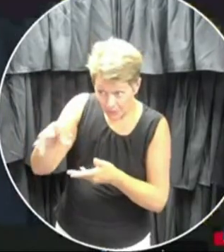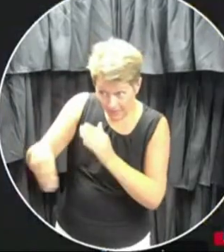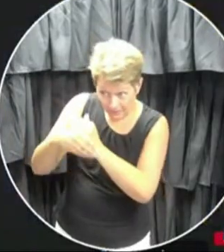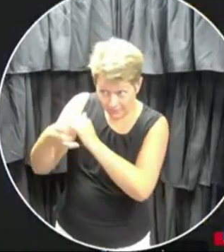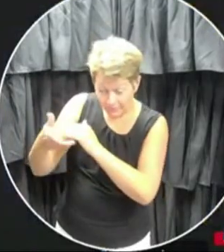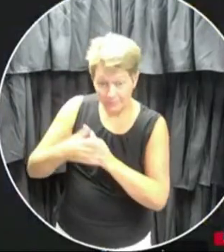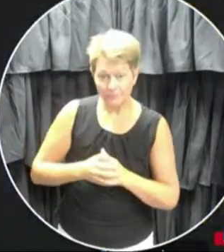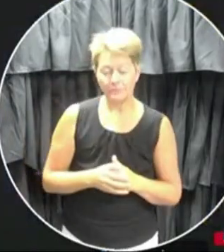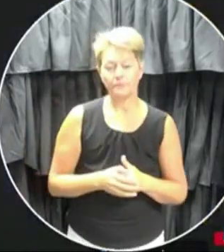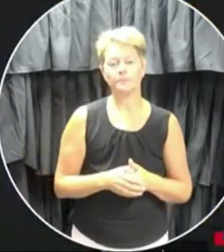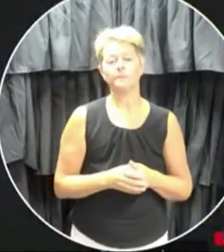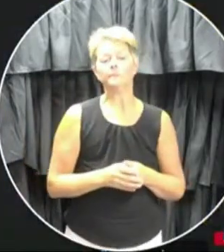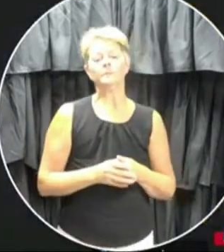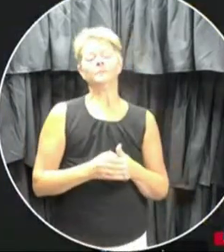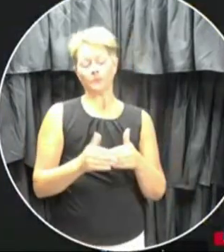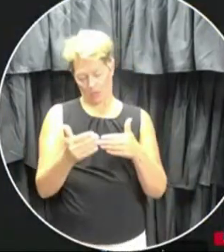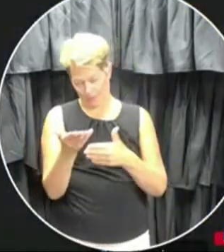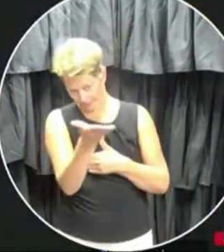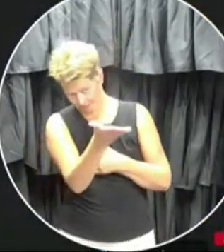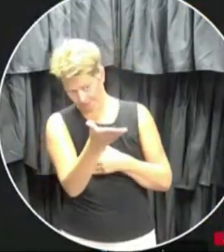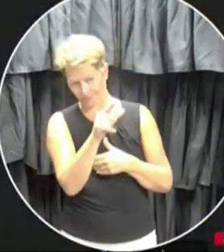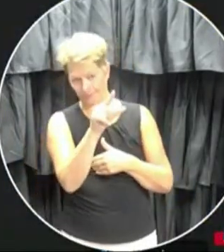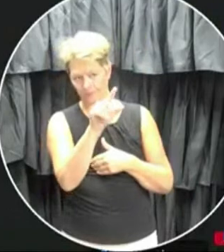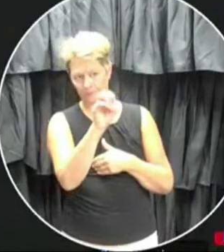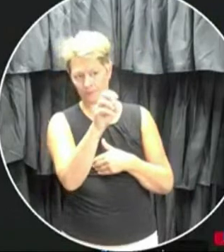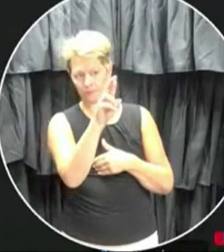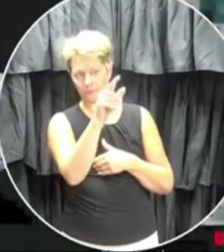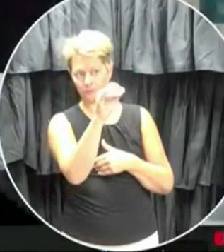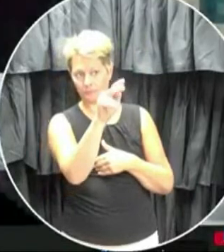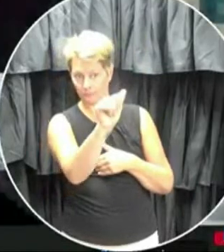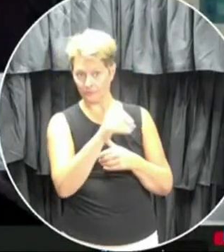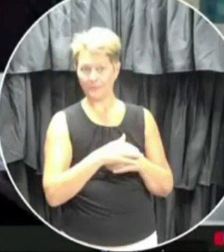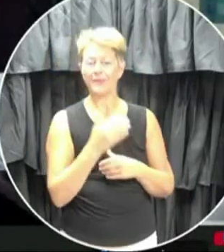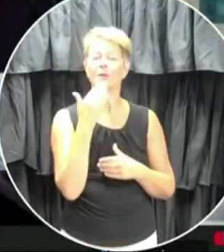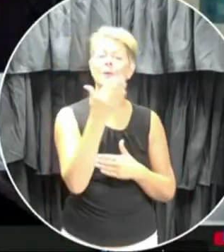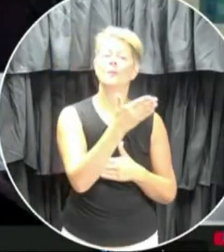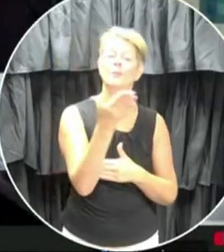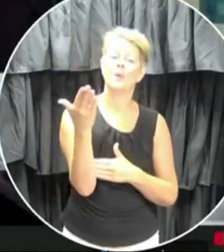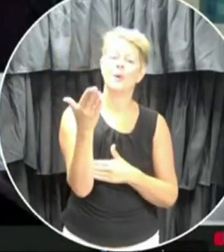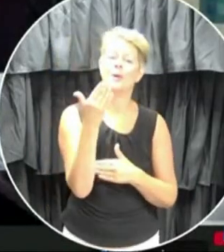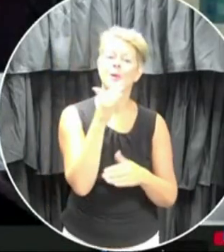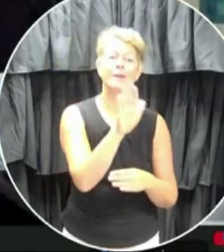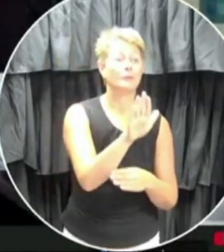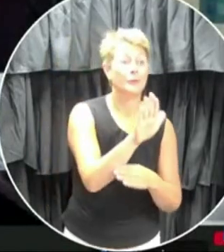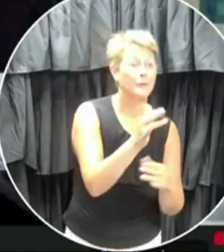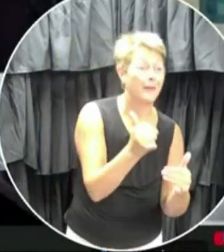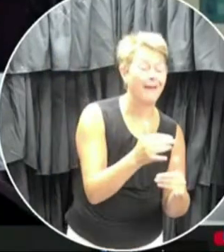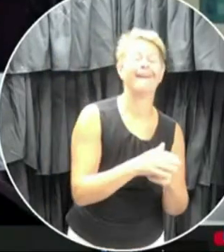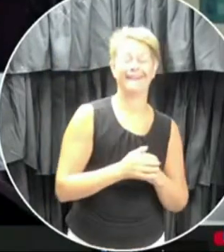Might need to. There we go. Go right ahead. Thank you, Tony. Good morning, everyone. Good afternoon.